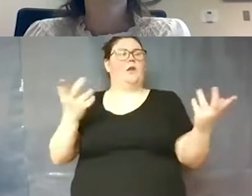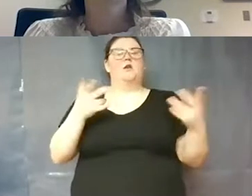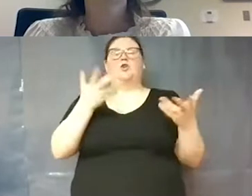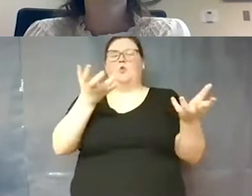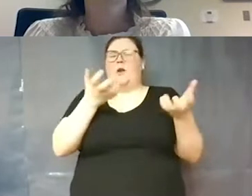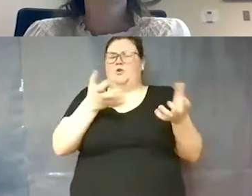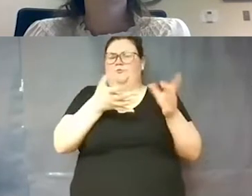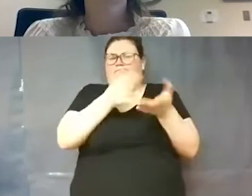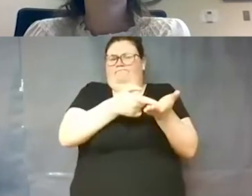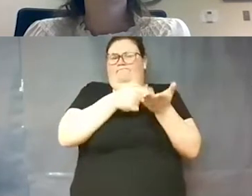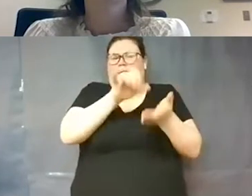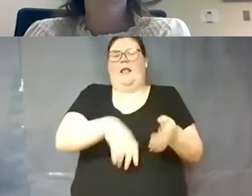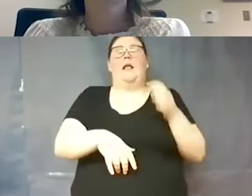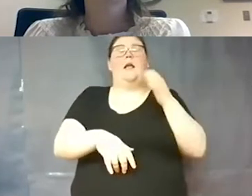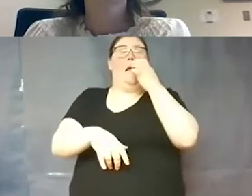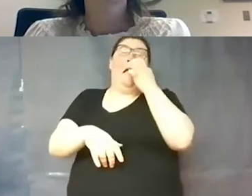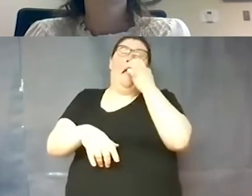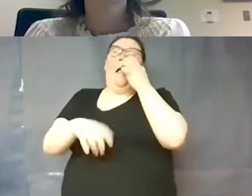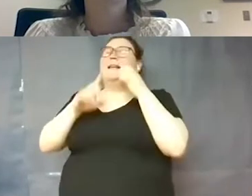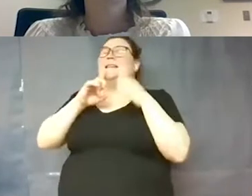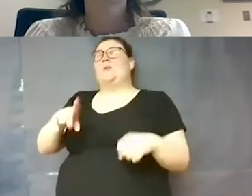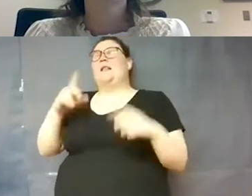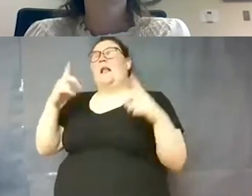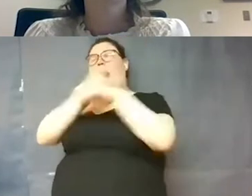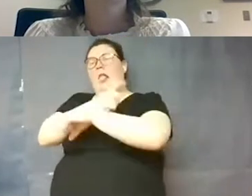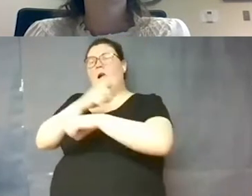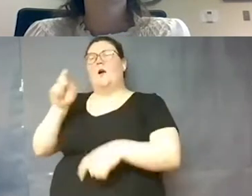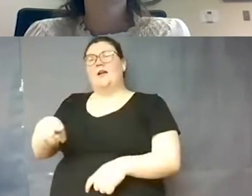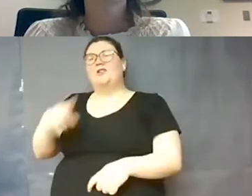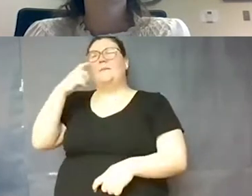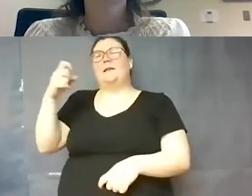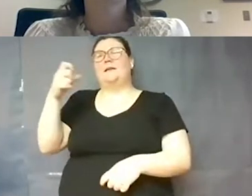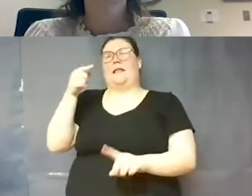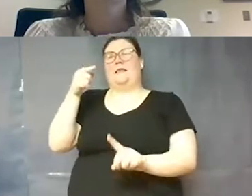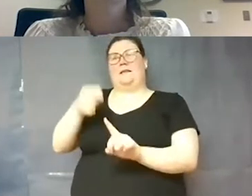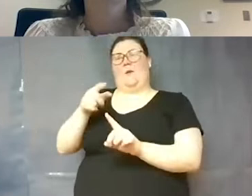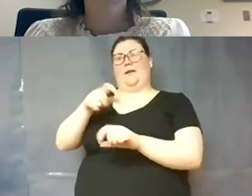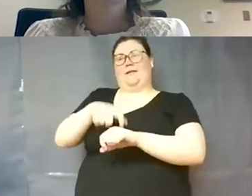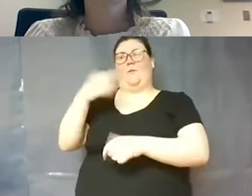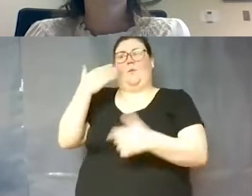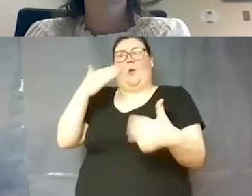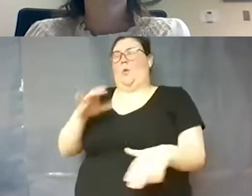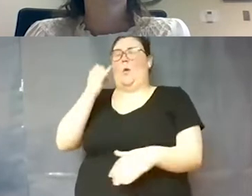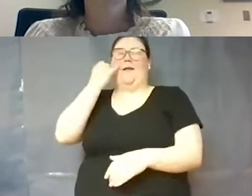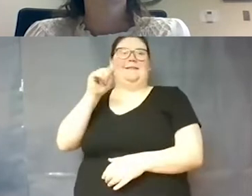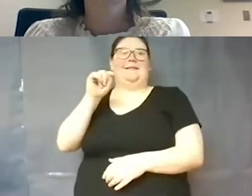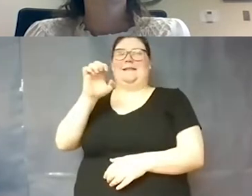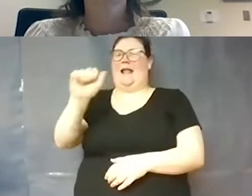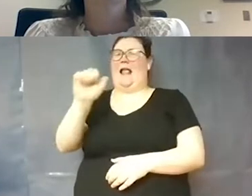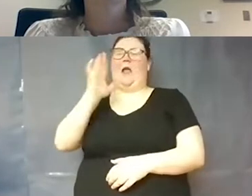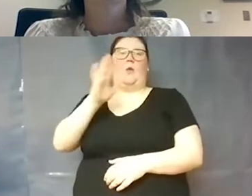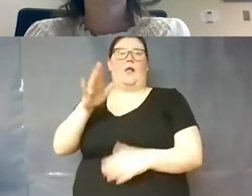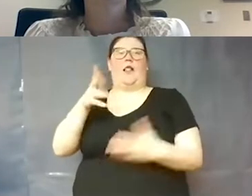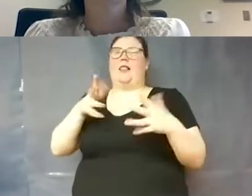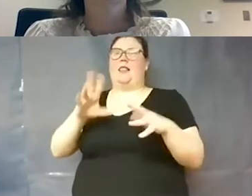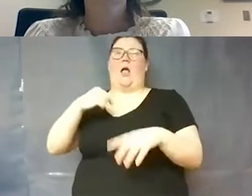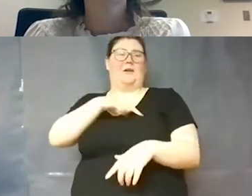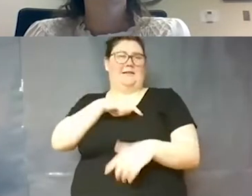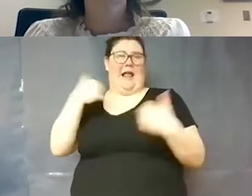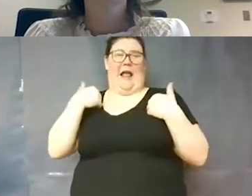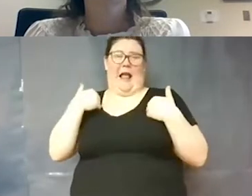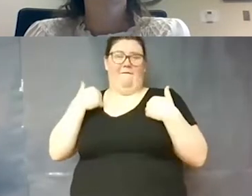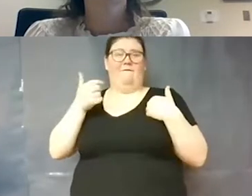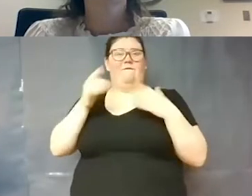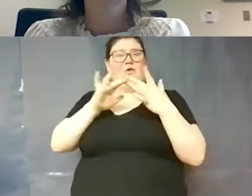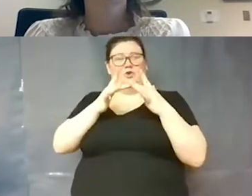that's a really complex question because we don't even know at this point in time if ta will allow us to have virtual for next year uh